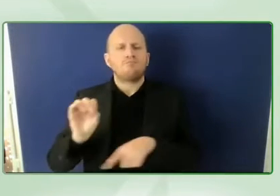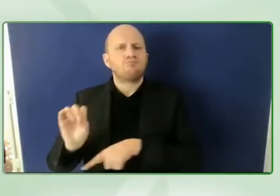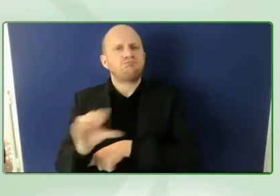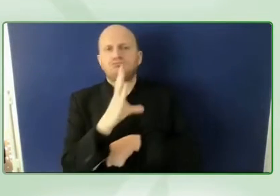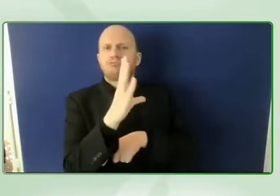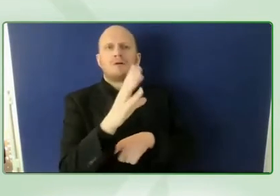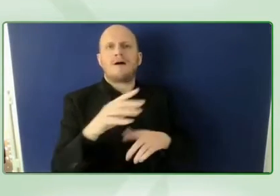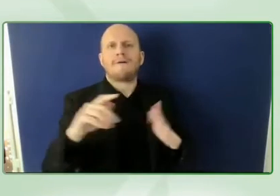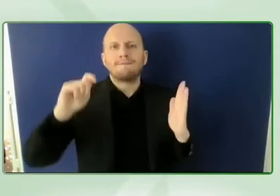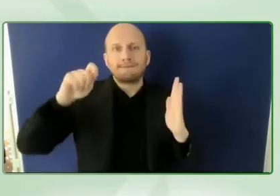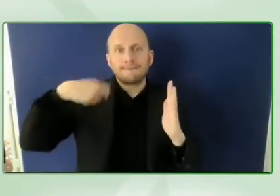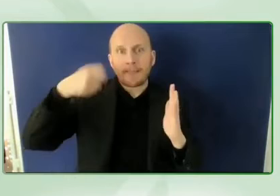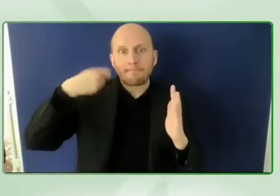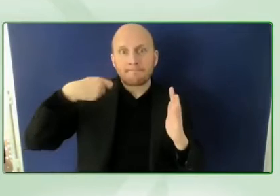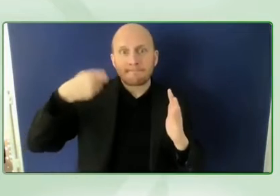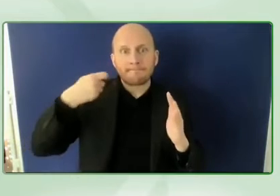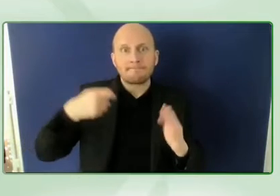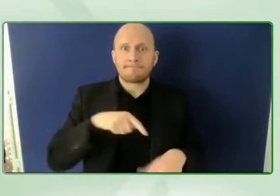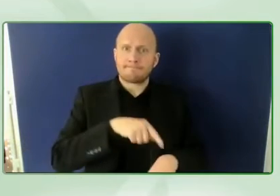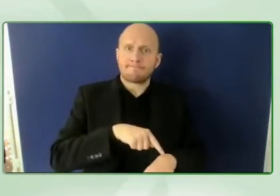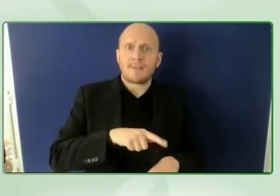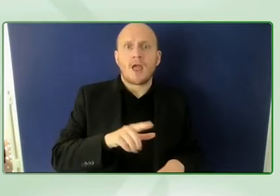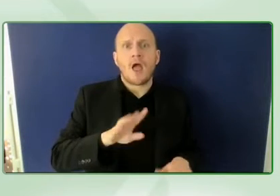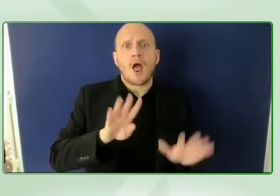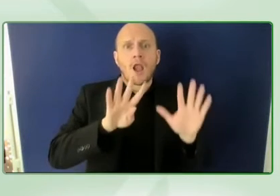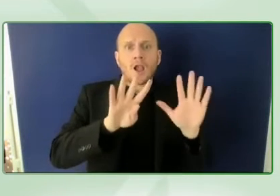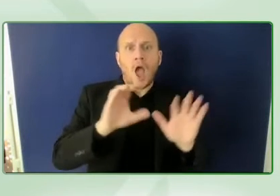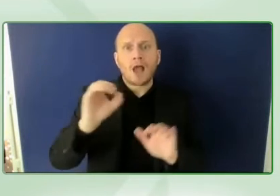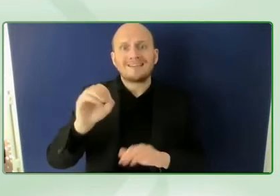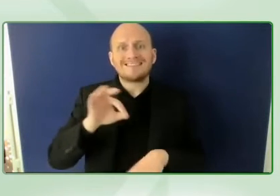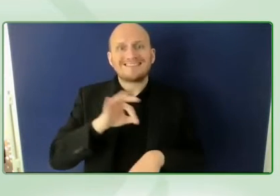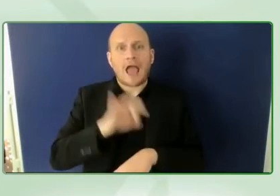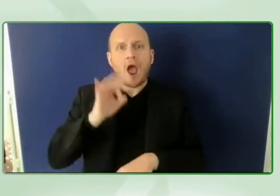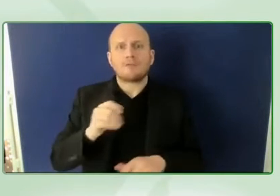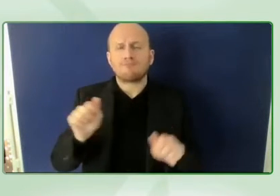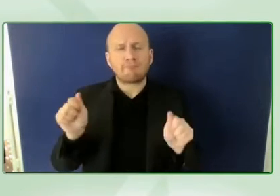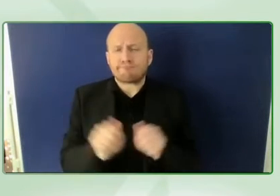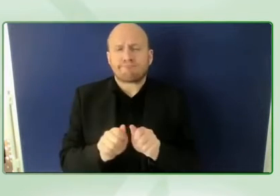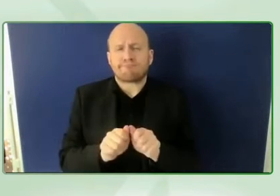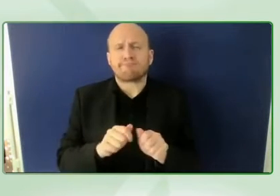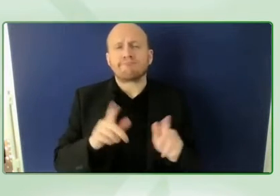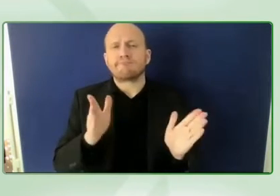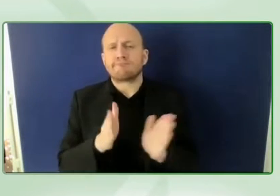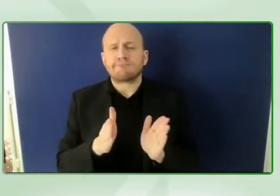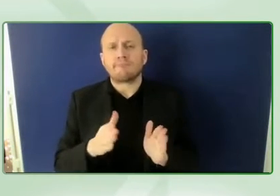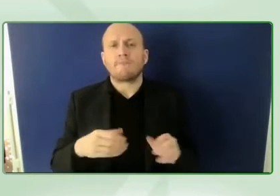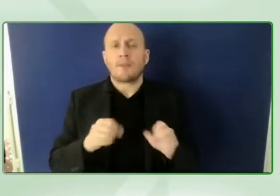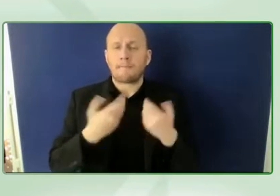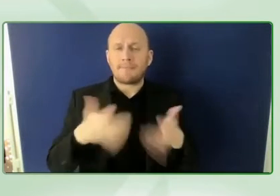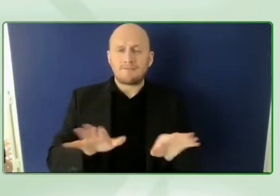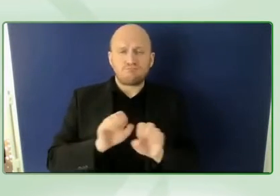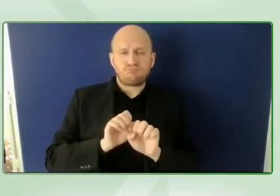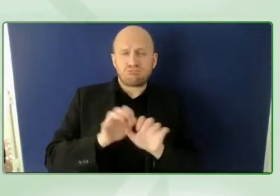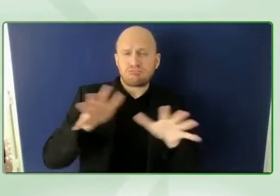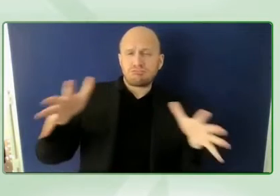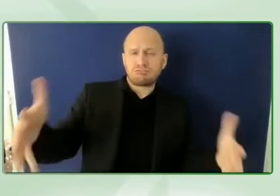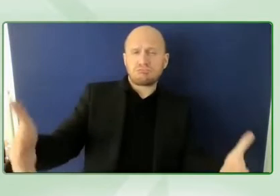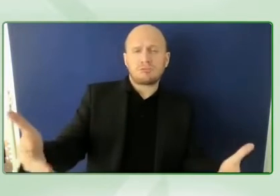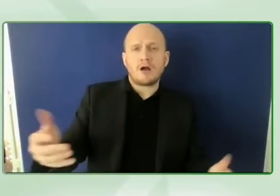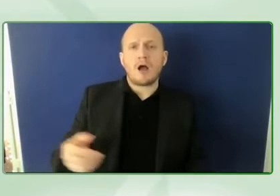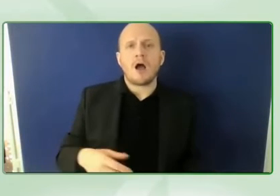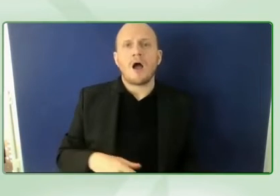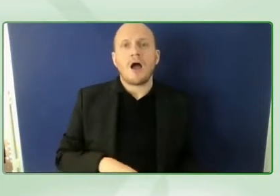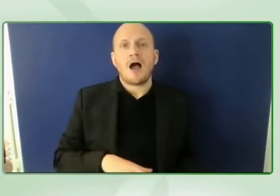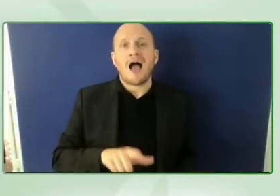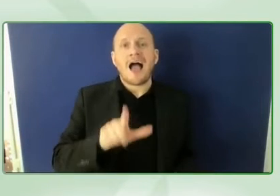shown in 70 countries as well as the opening ceremony of tokyo 2020 that's been seen by three quarters of a billion people